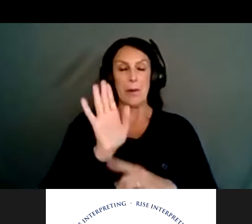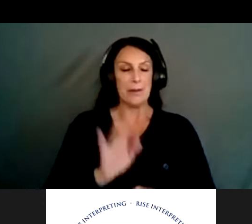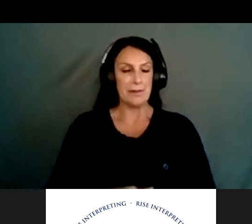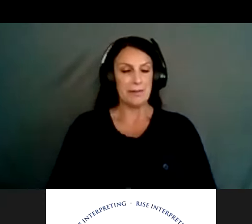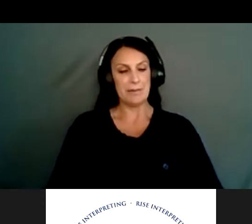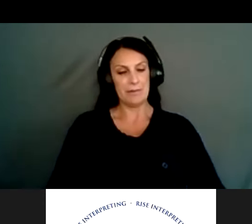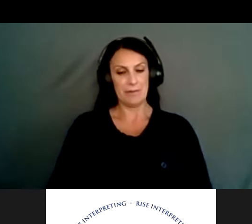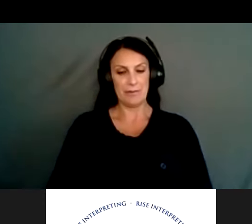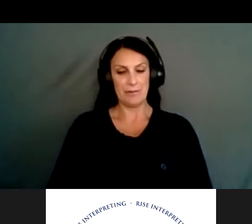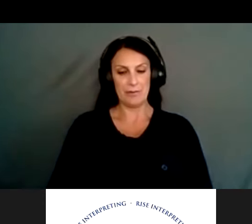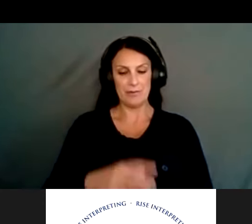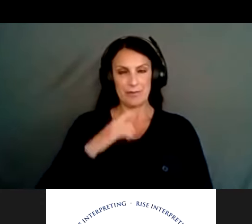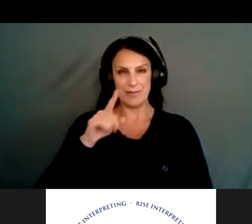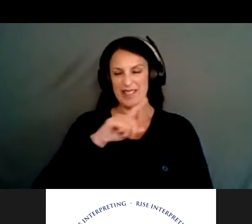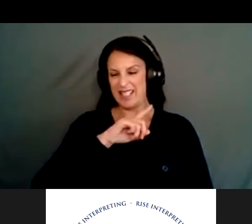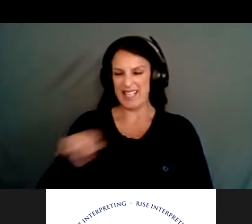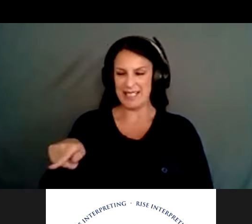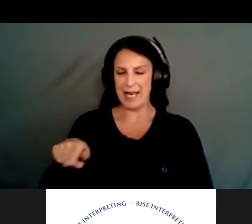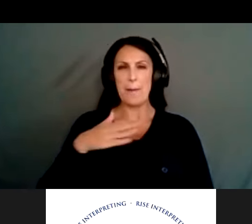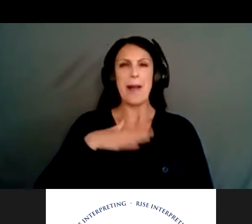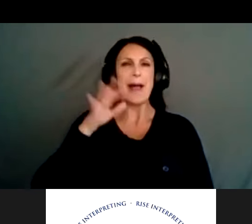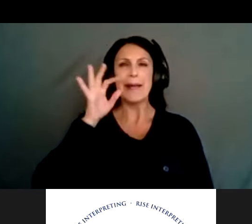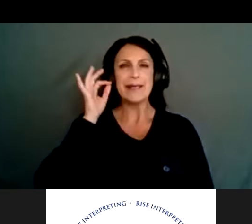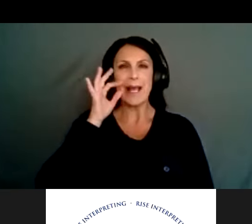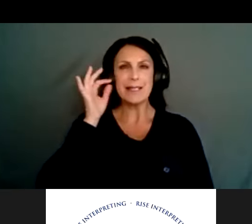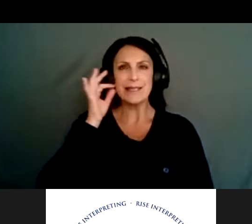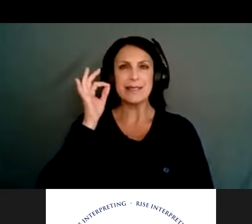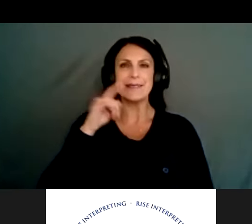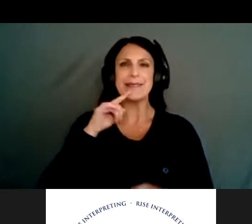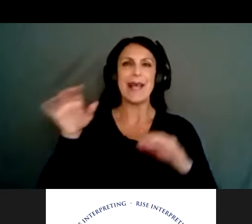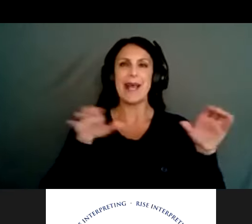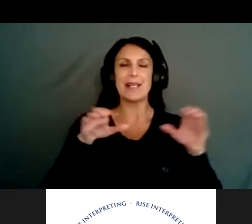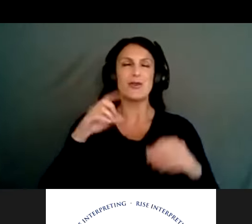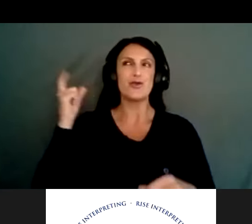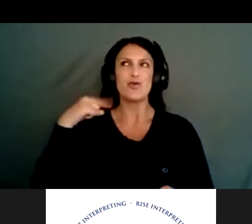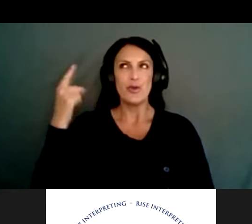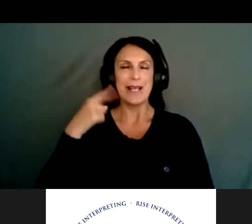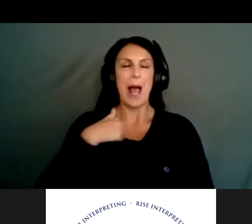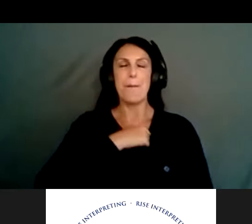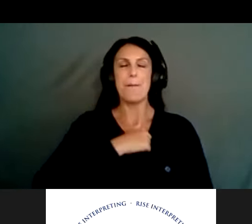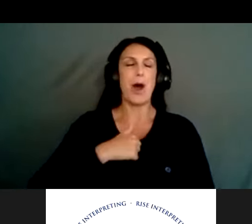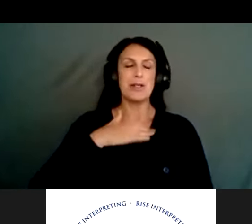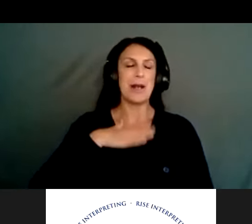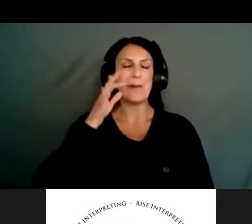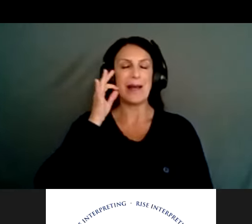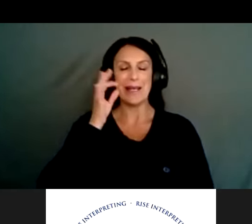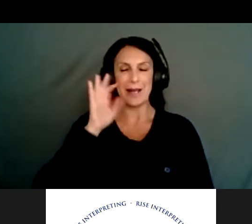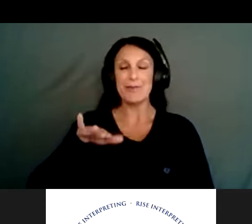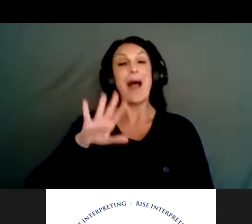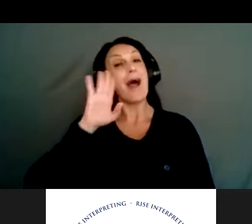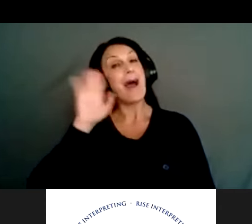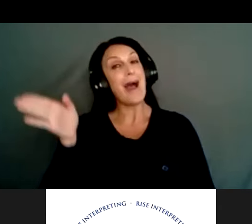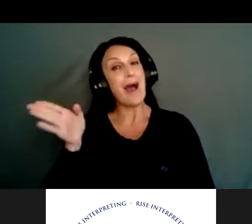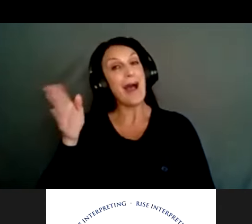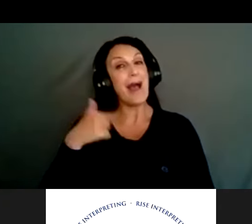Get down. I'm sorry. My cat's out there acting crazy. I apologize for that. Hi, you guys. I'm Shore